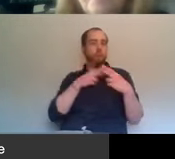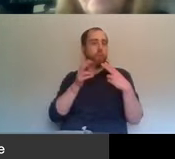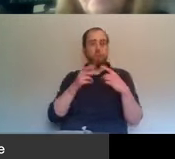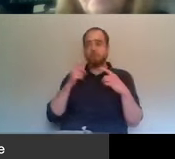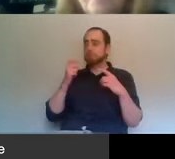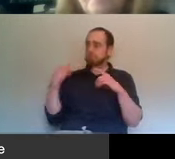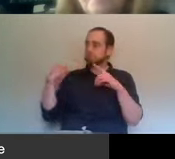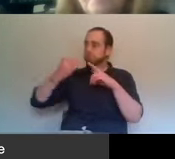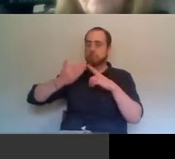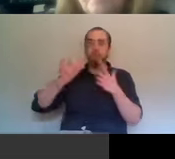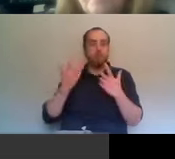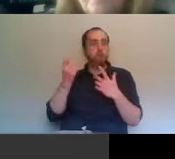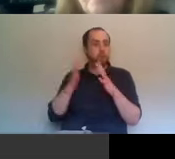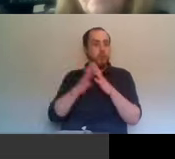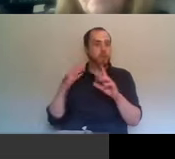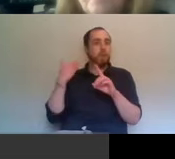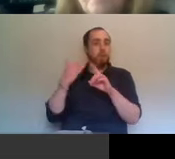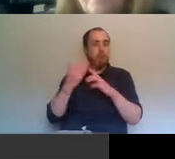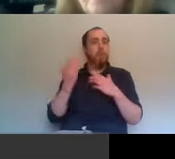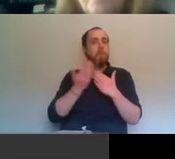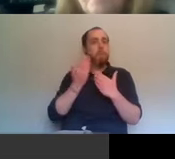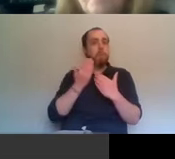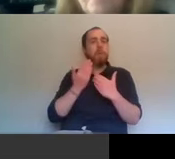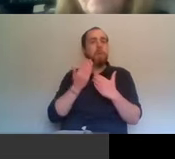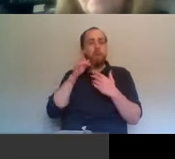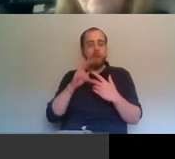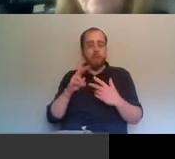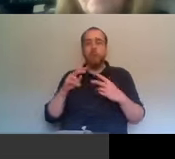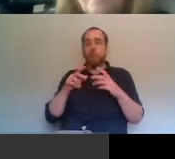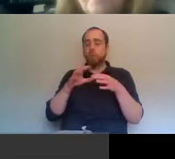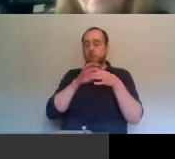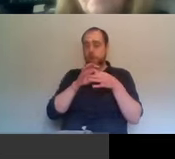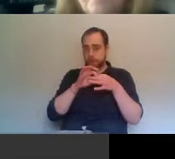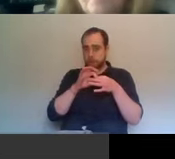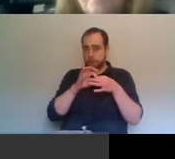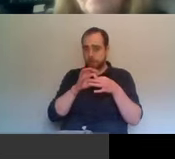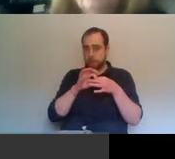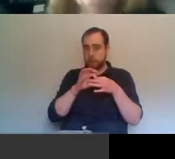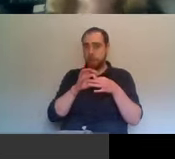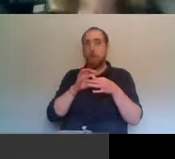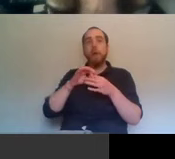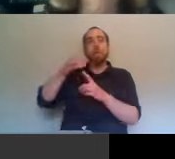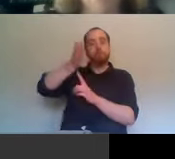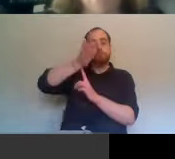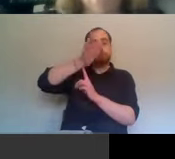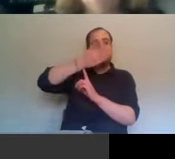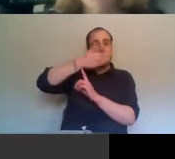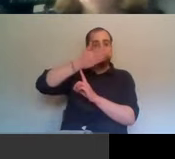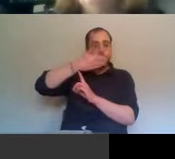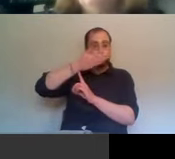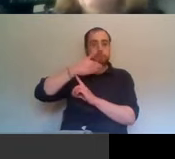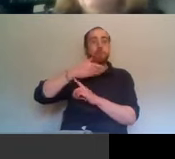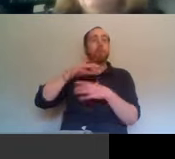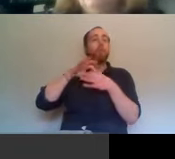um, few weeks, that there seems to be an inverse relationship between the size of the Union flag used by the British government and the